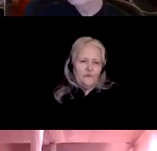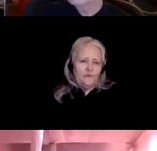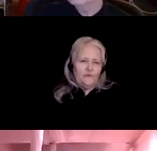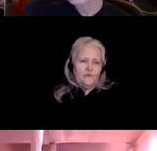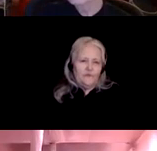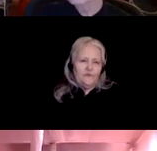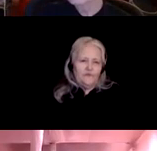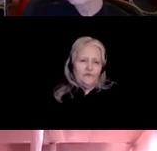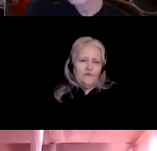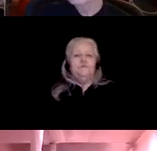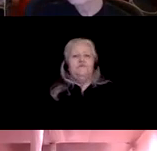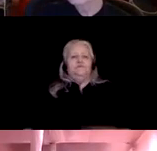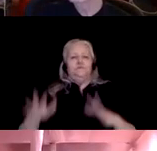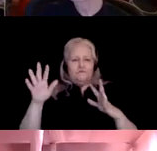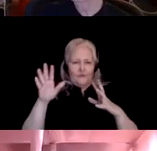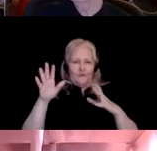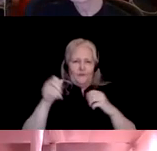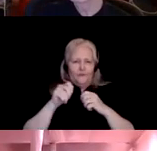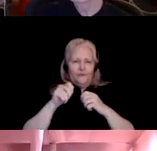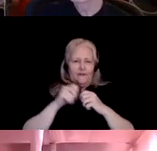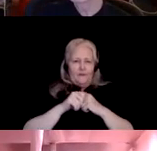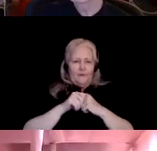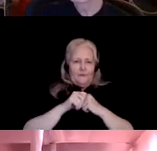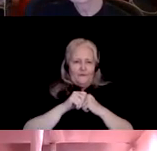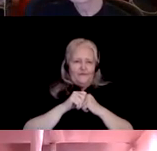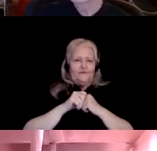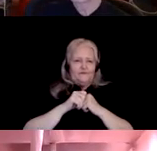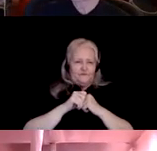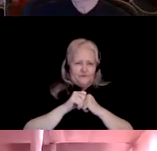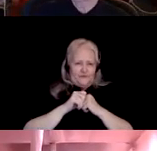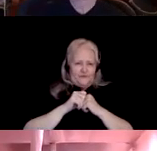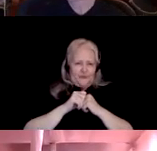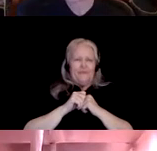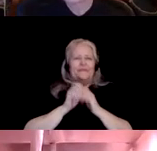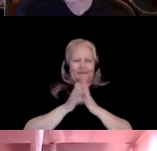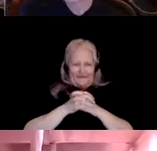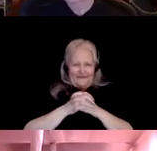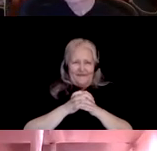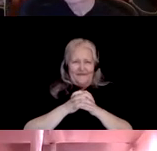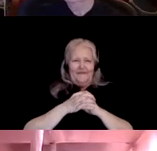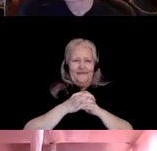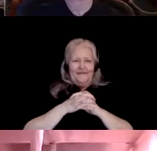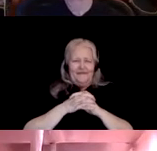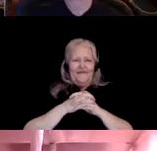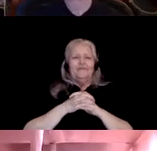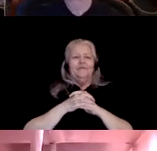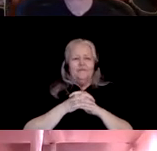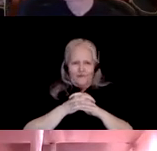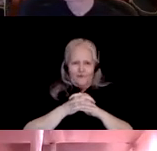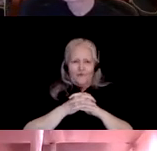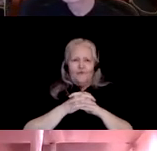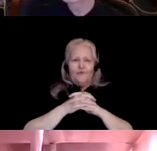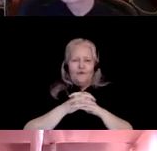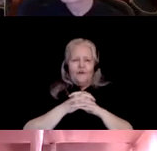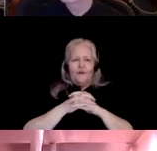Okay. Please start, too.